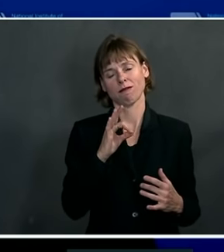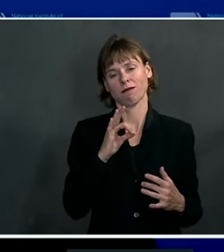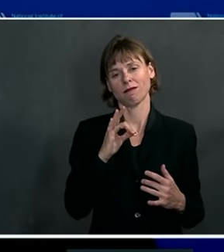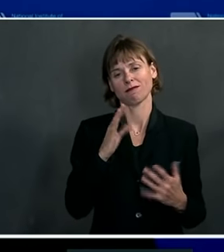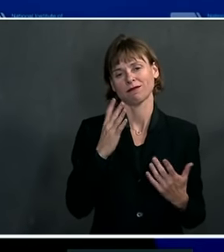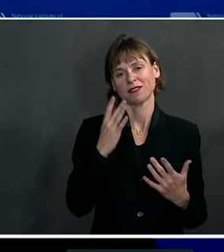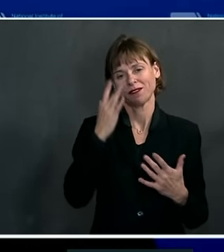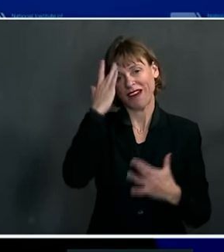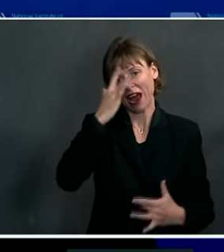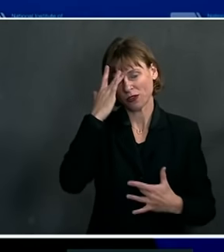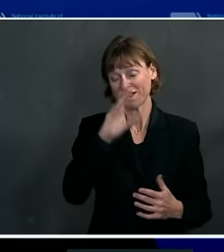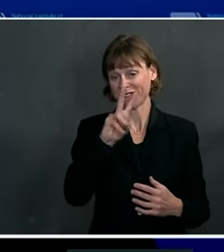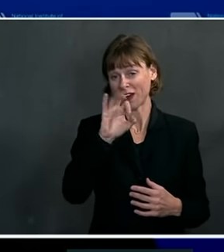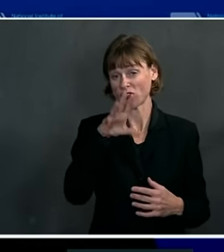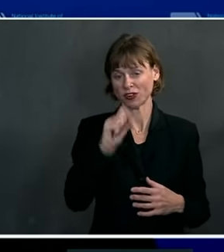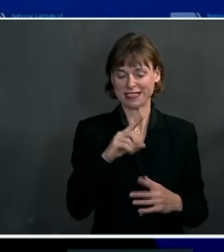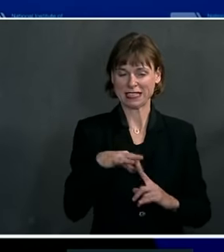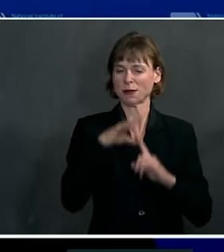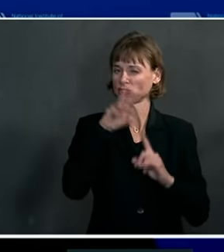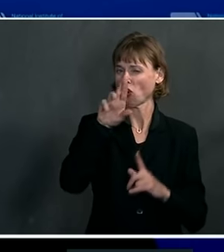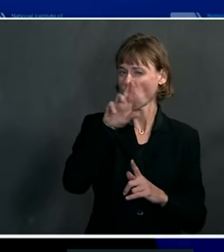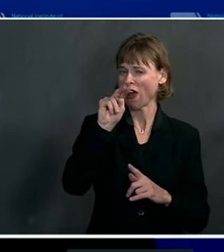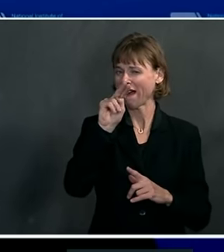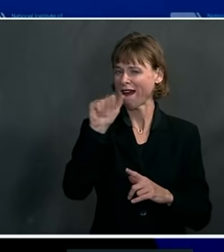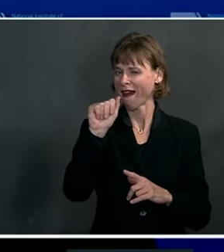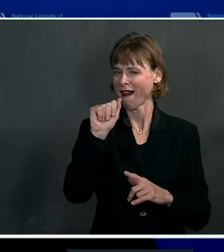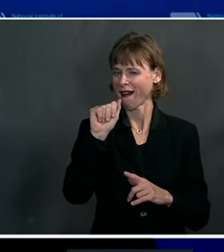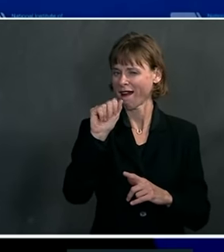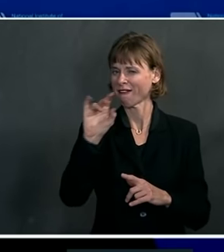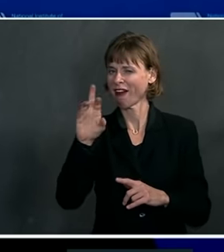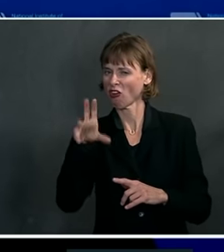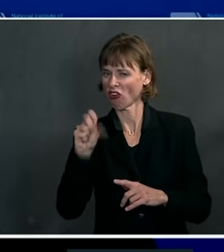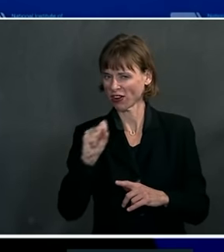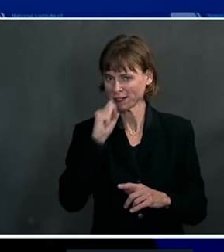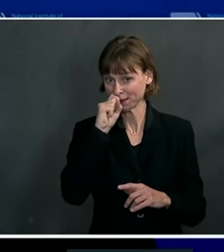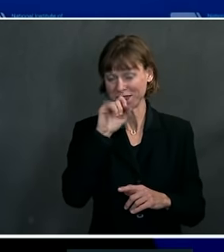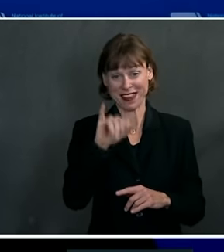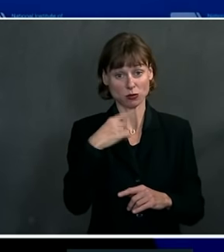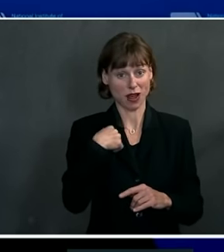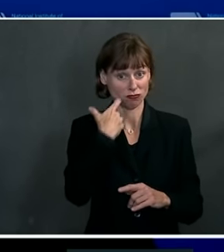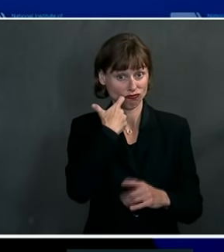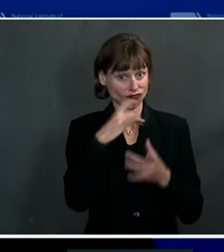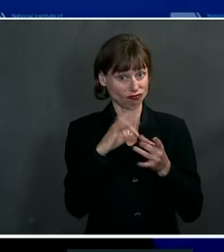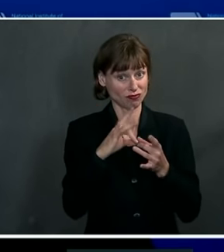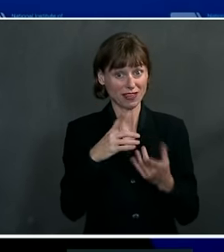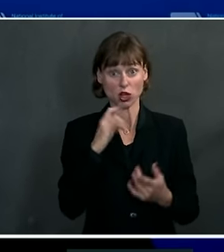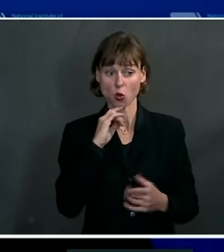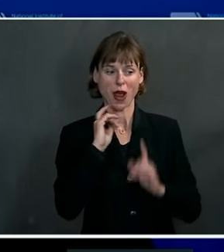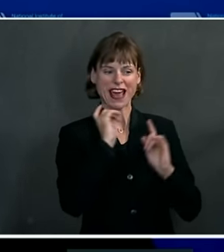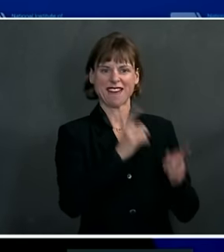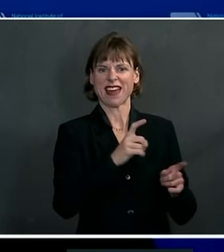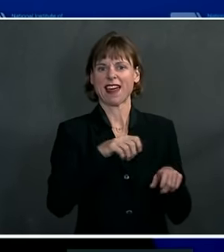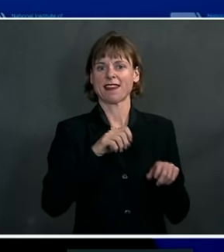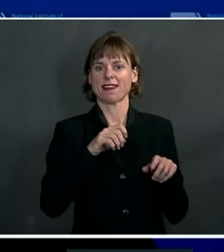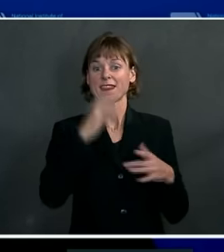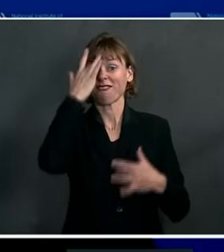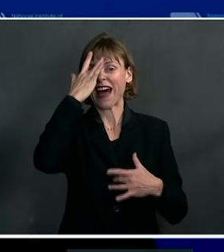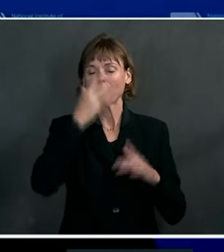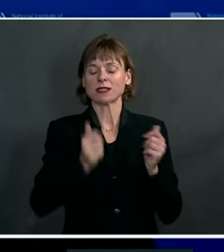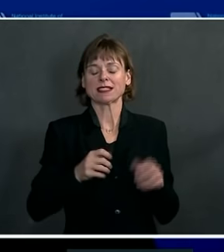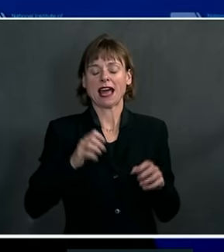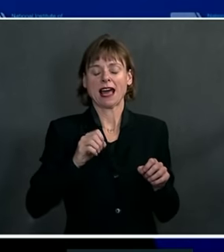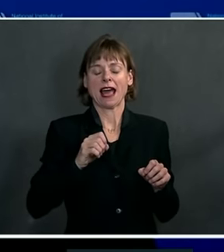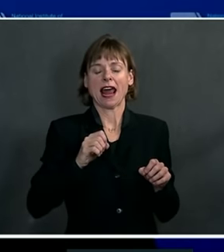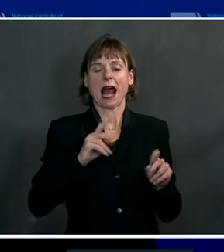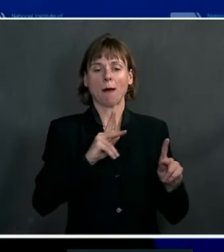what I was referring to just a moment ago. You're giving the virus an opportunity to adapt. So when people make